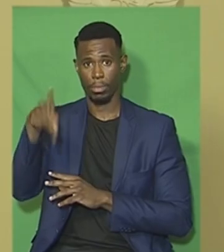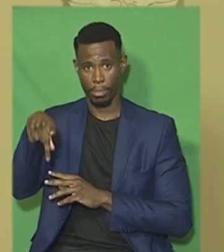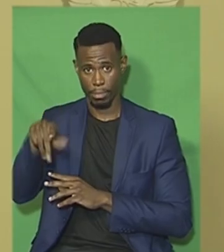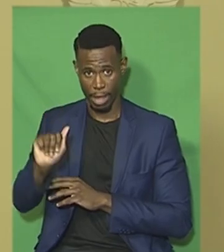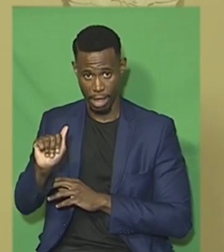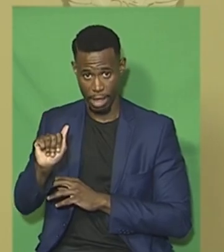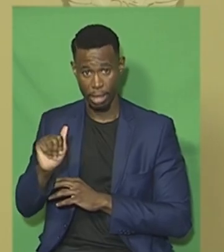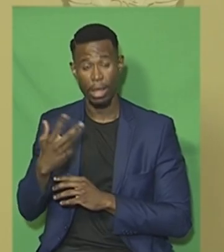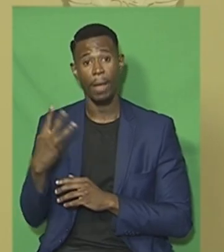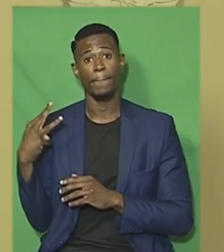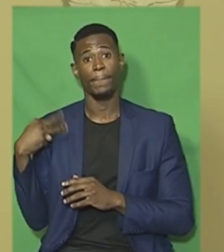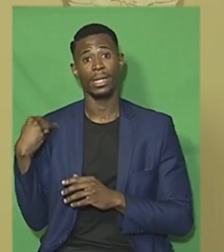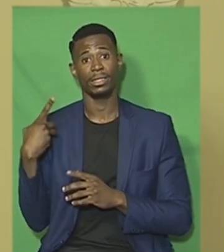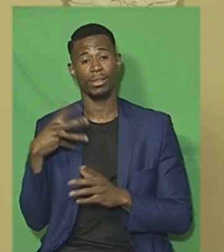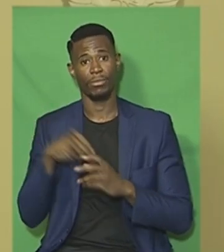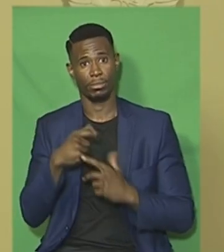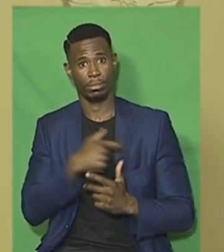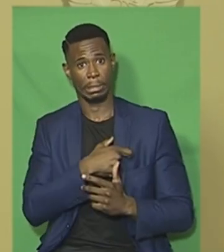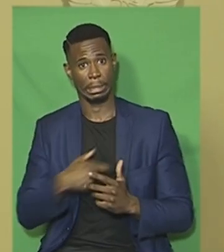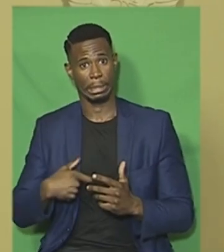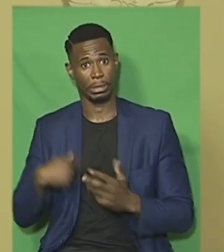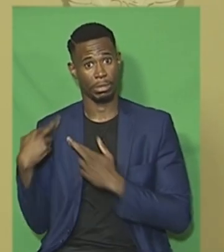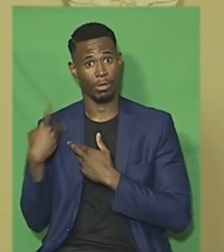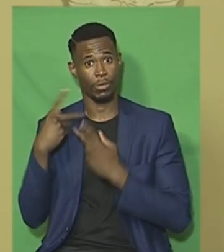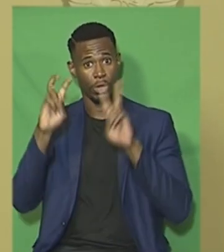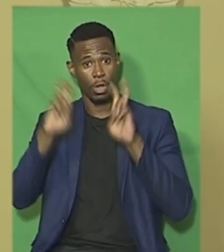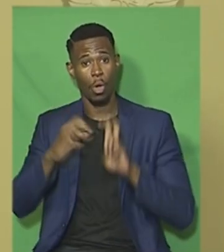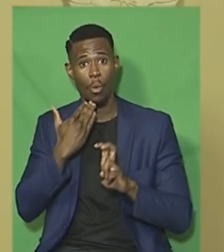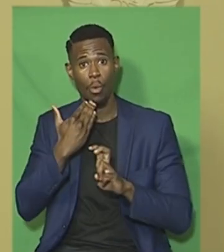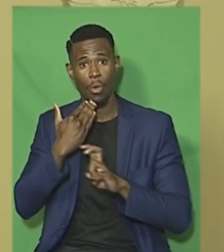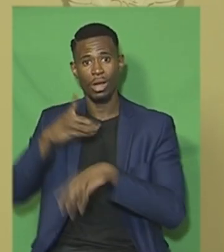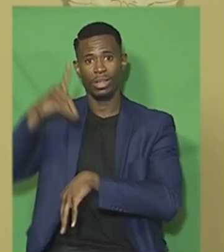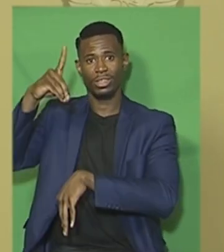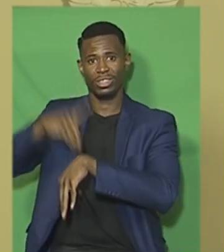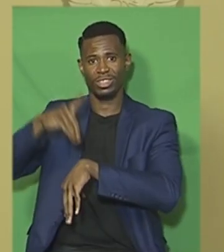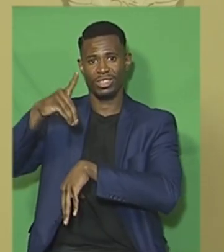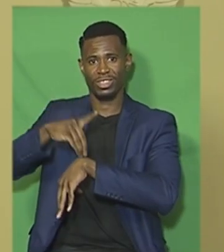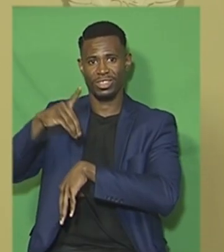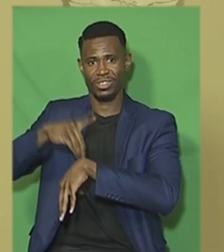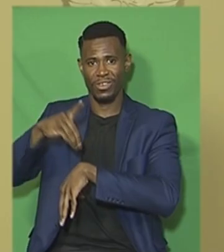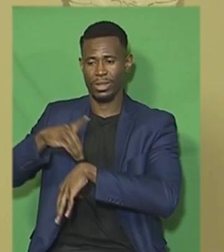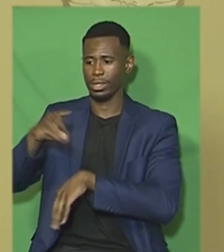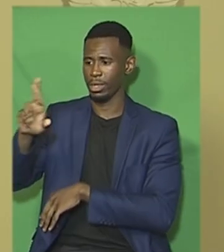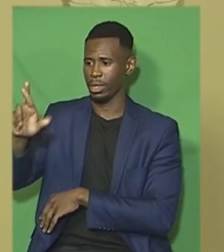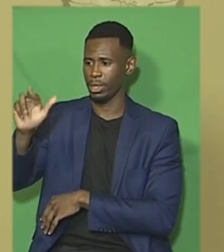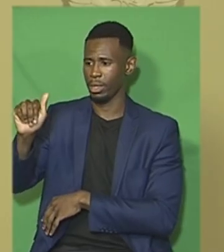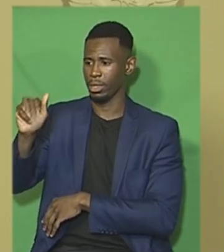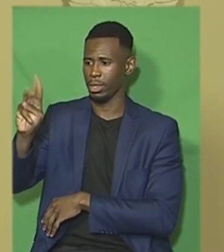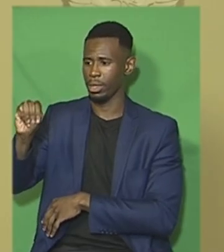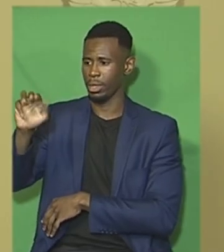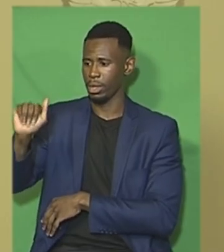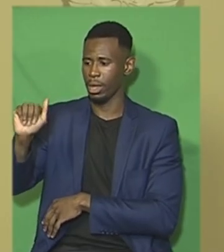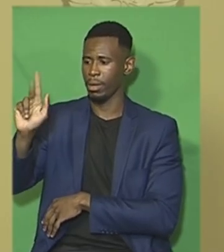And Minister in the Presidency Responsible for Electricity will be Dr. Kossienzo-Ramokopa.